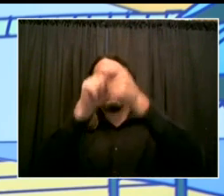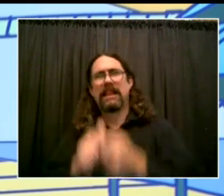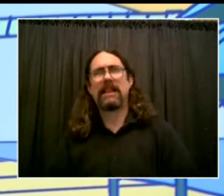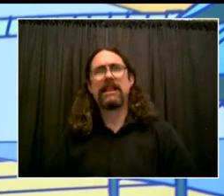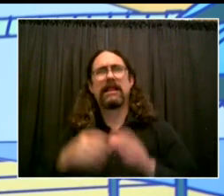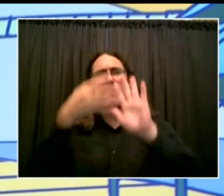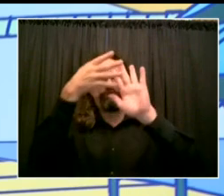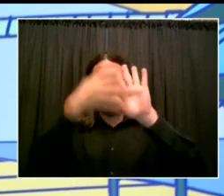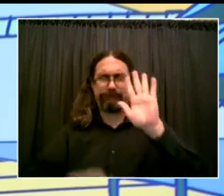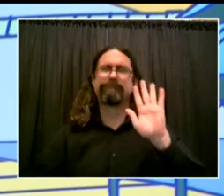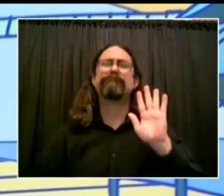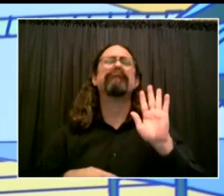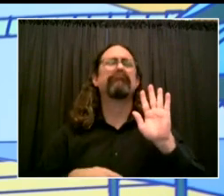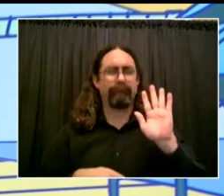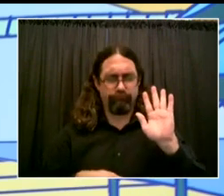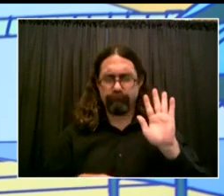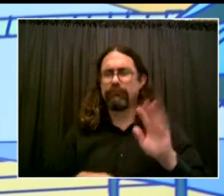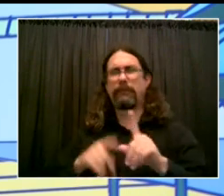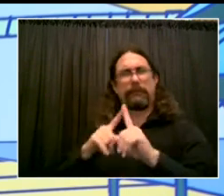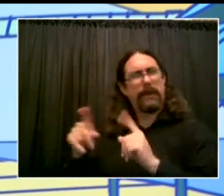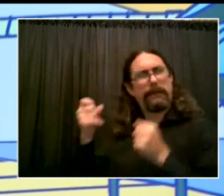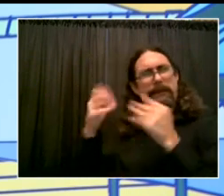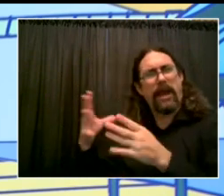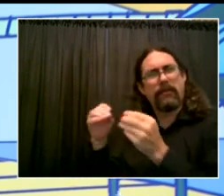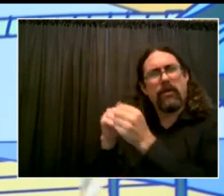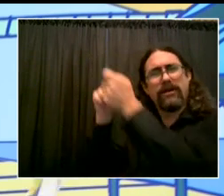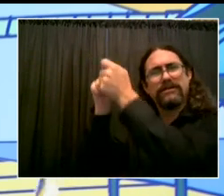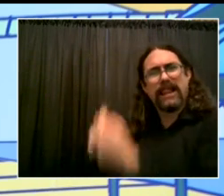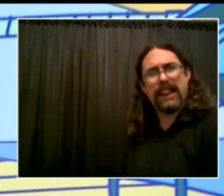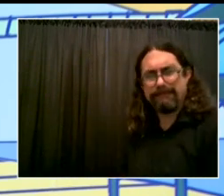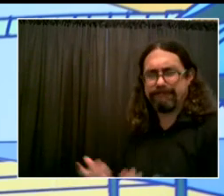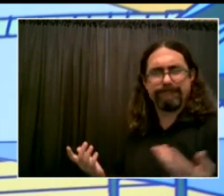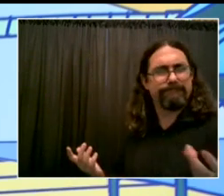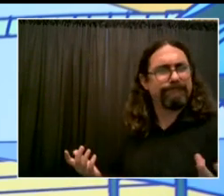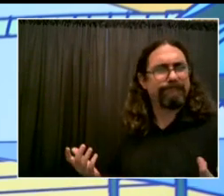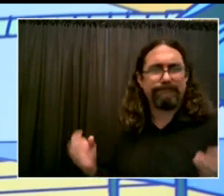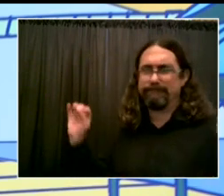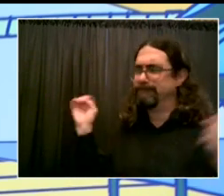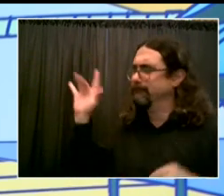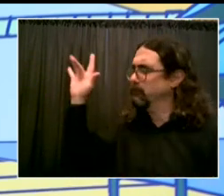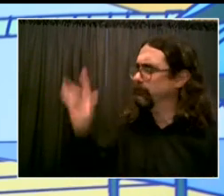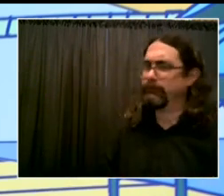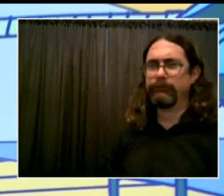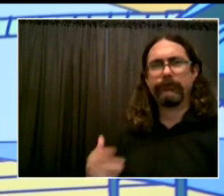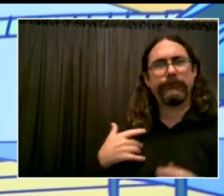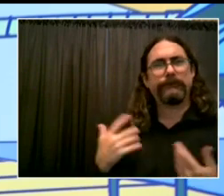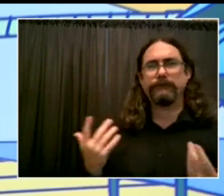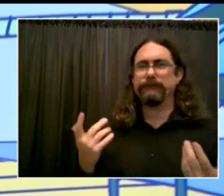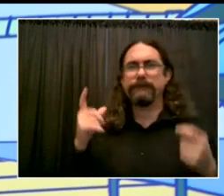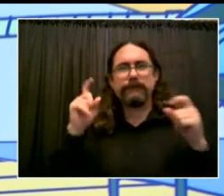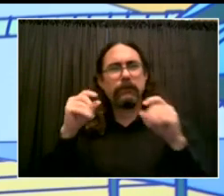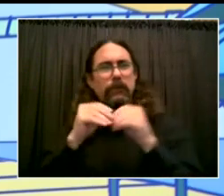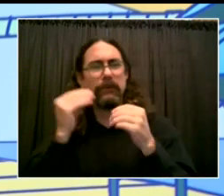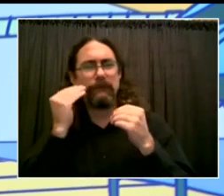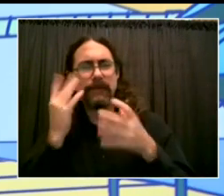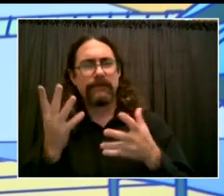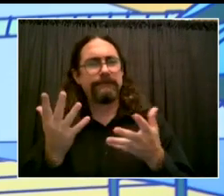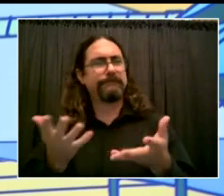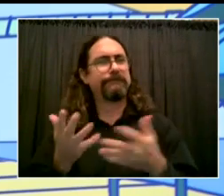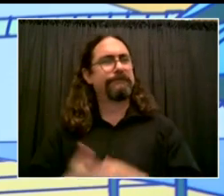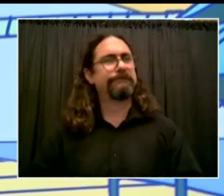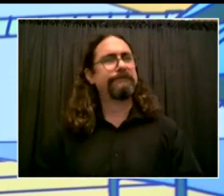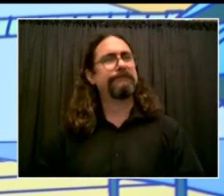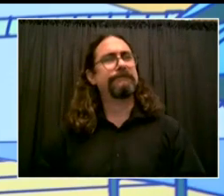What's going on here? No, I appreciate it. Very helpful. First of all, Julia, if you look through, there's a lot in here.